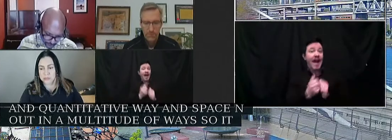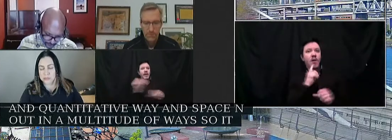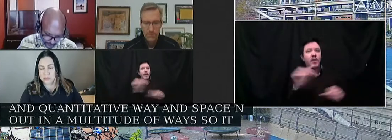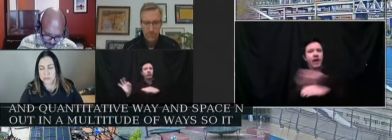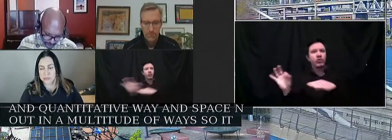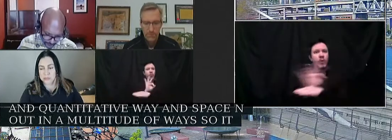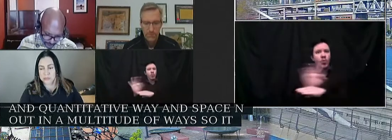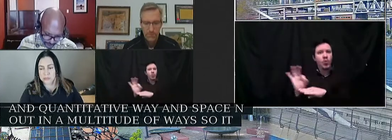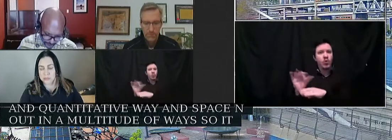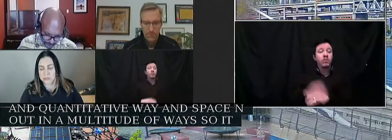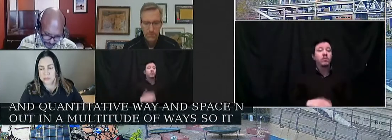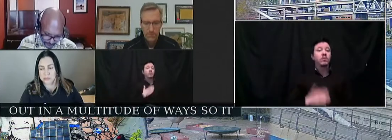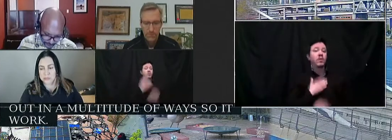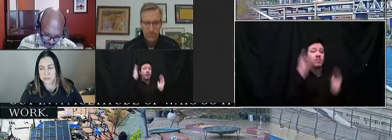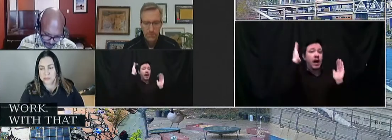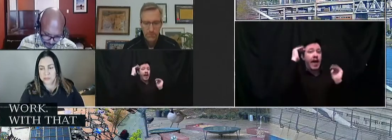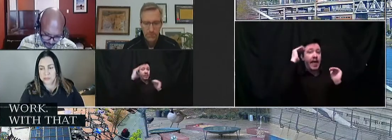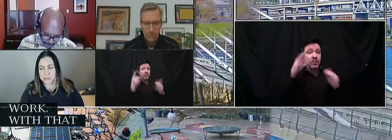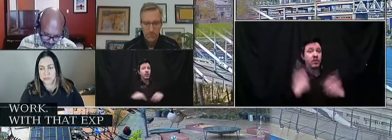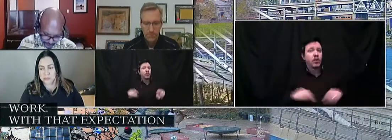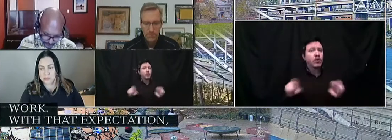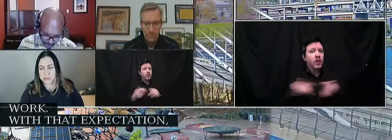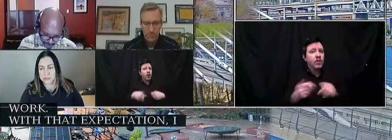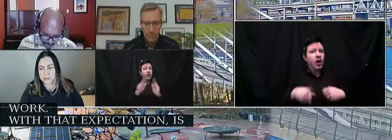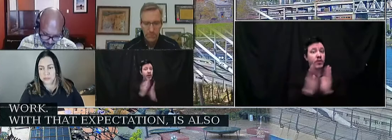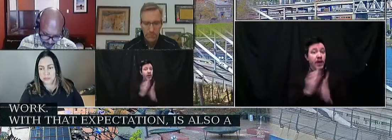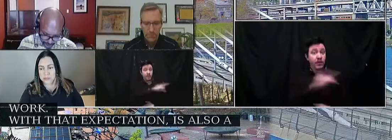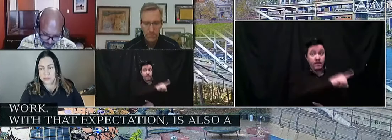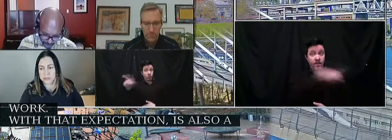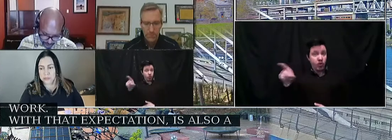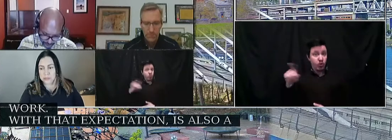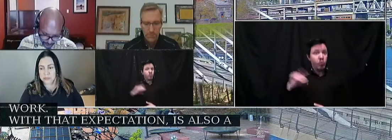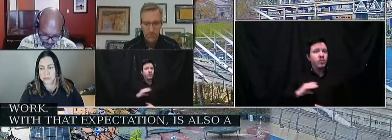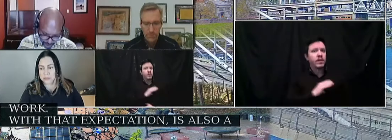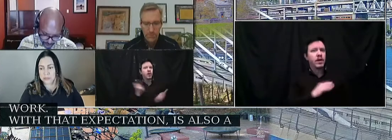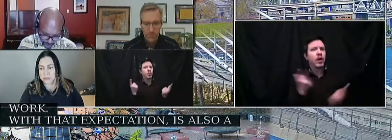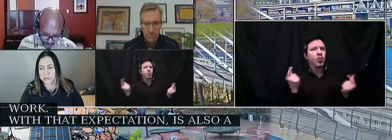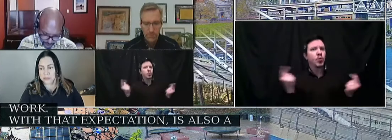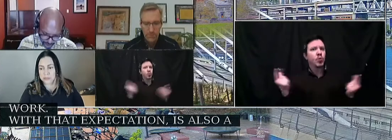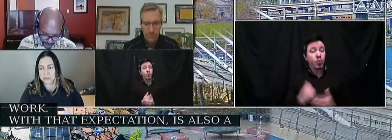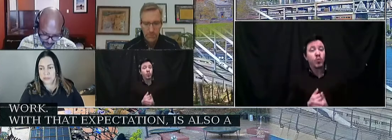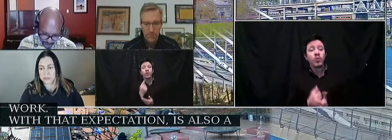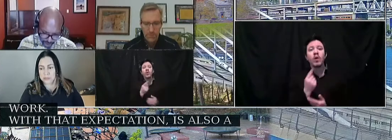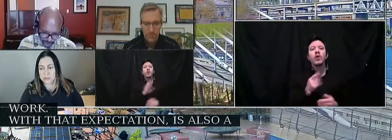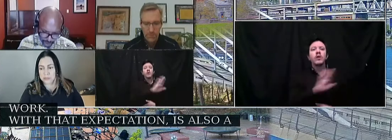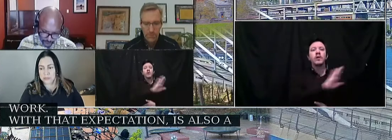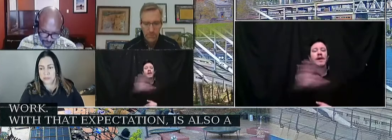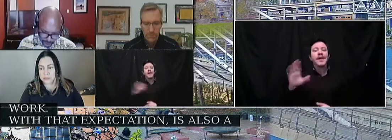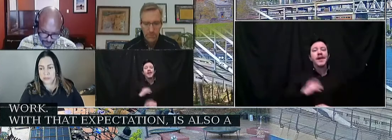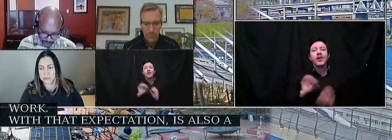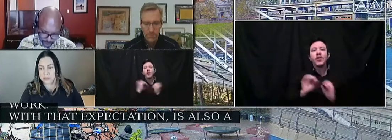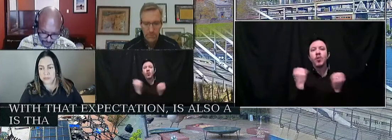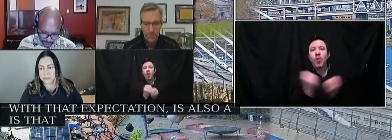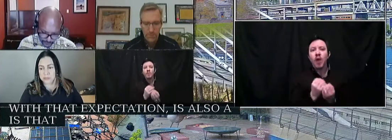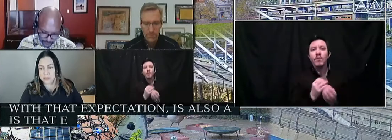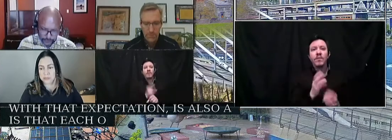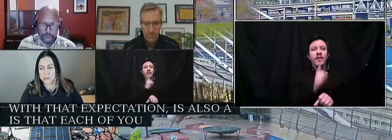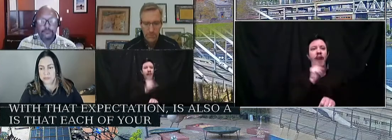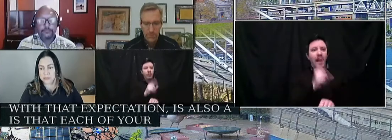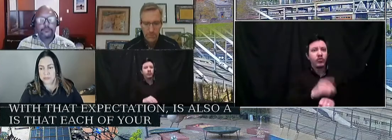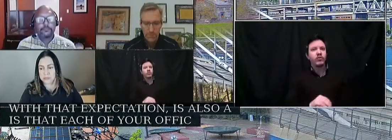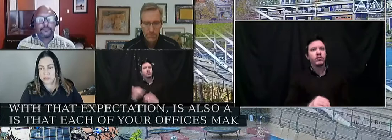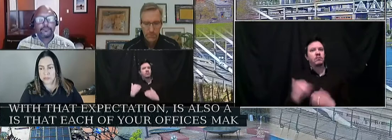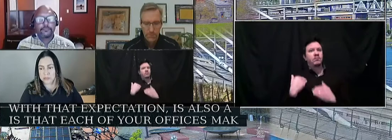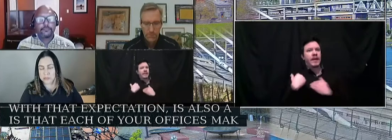With that expectation is also an ask for you, City Council, which is that each of your offices make space to directly communicate